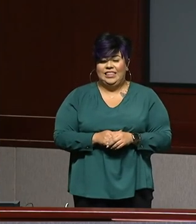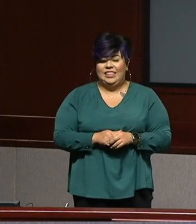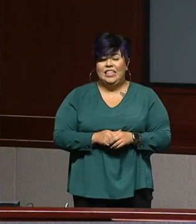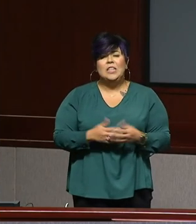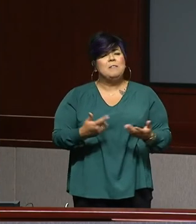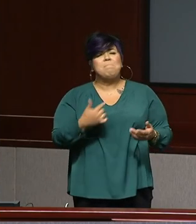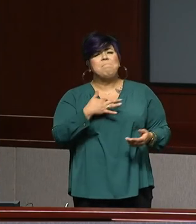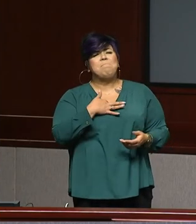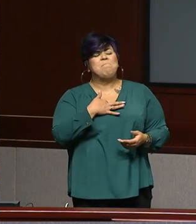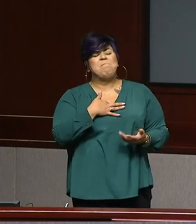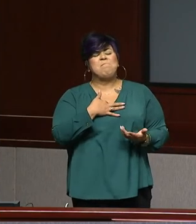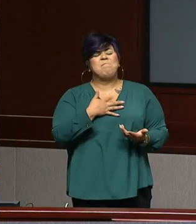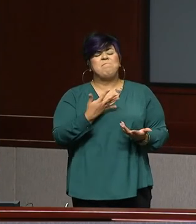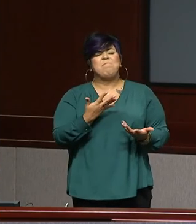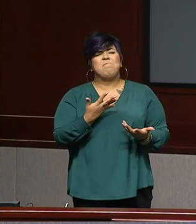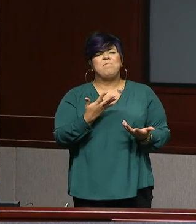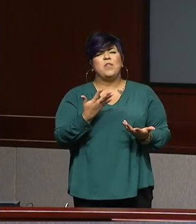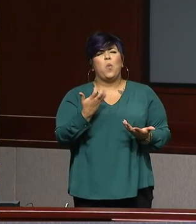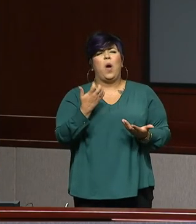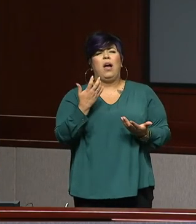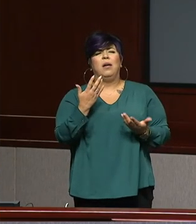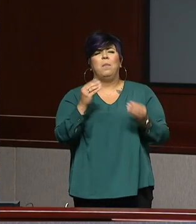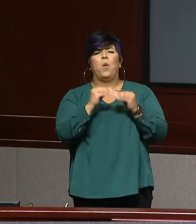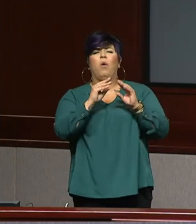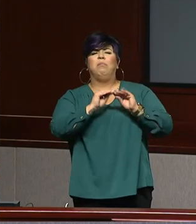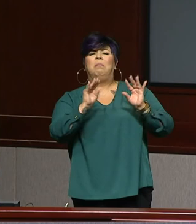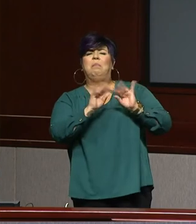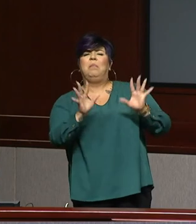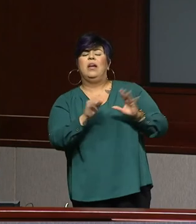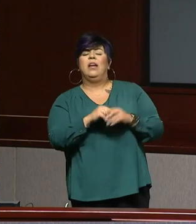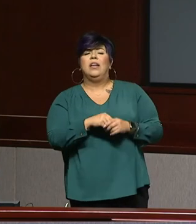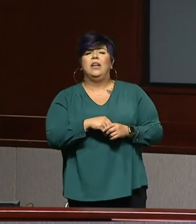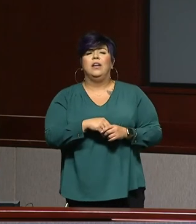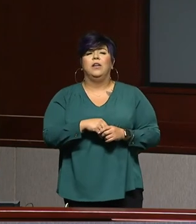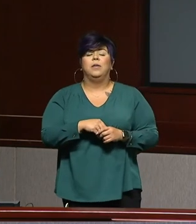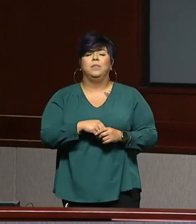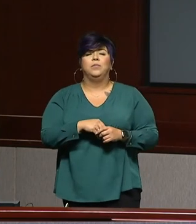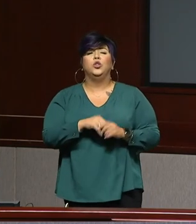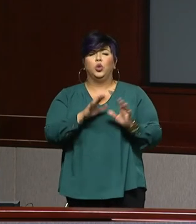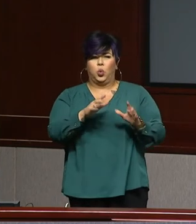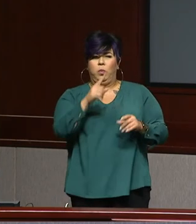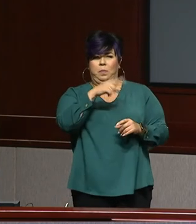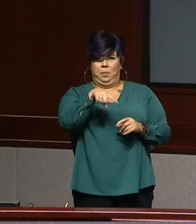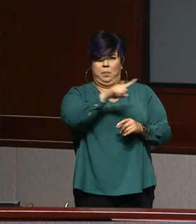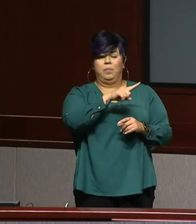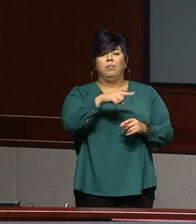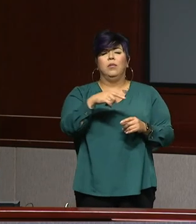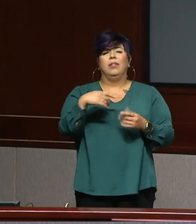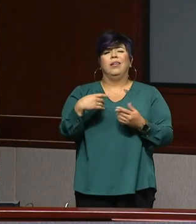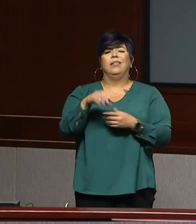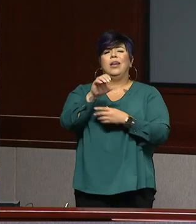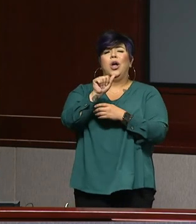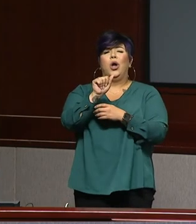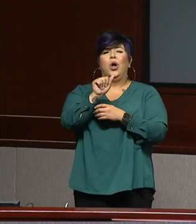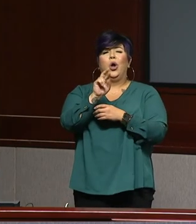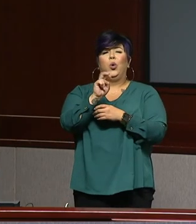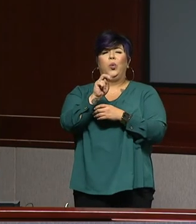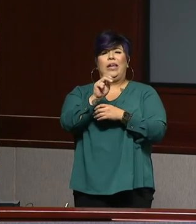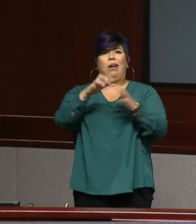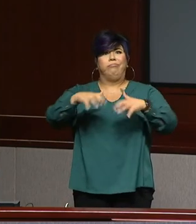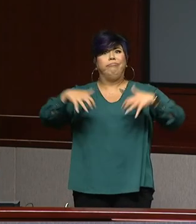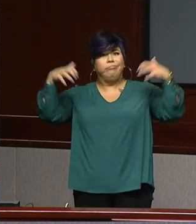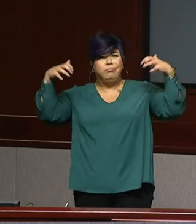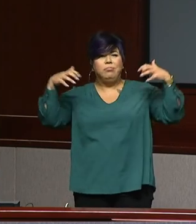I just wanted to ask a very quick, um, clarifying question about the, um, initiative with the Condor Stadium in order to win, um,